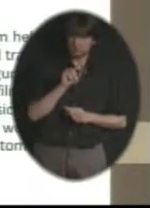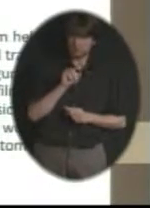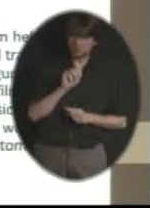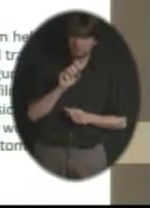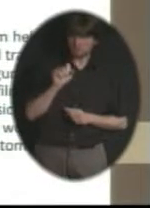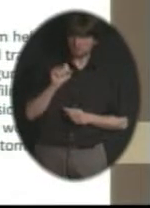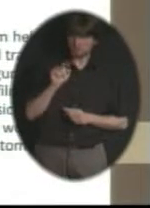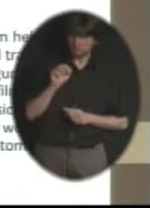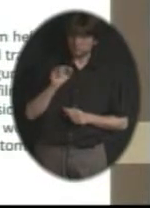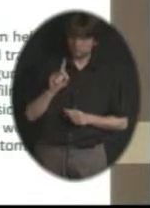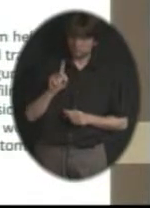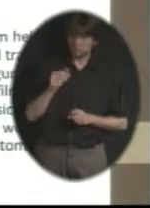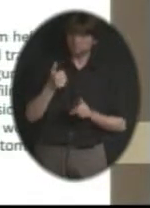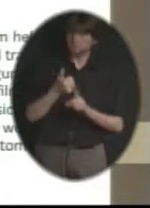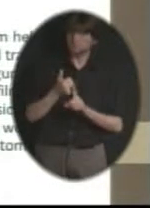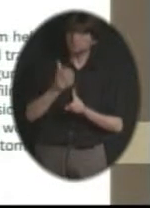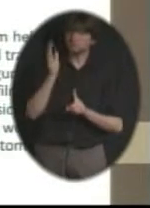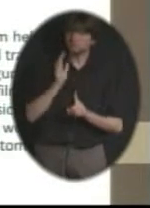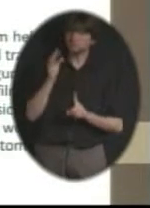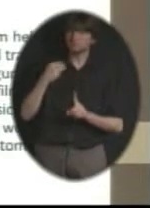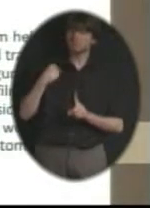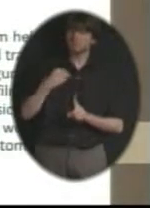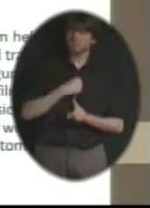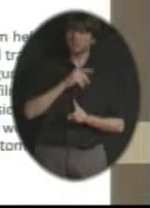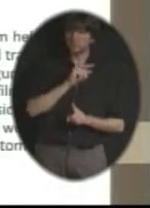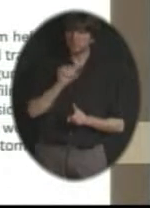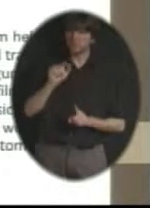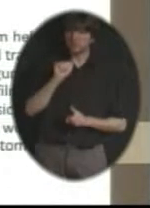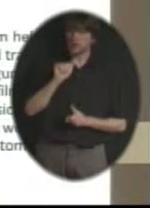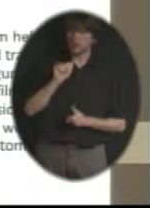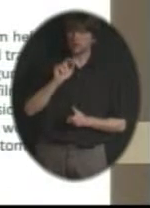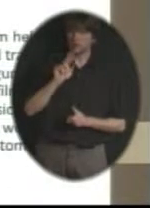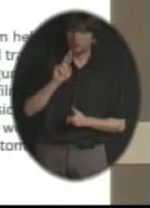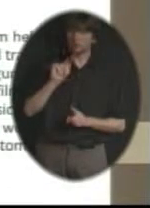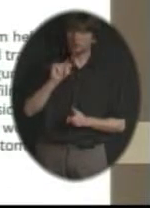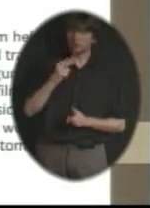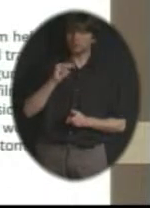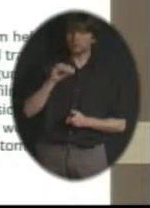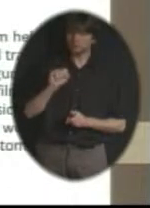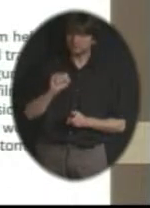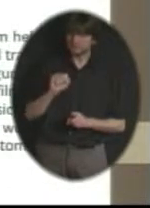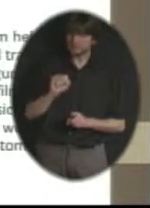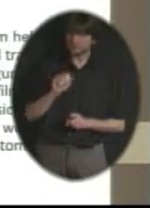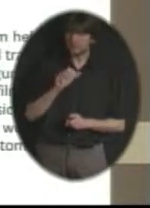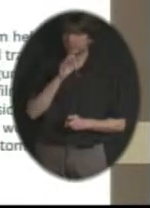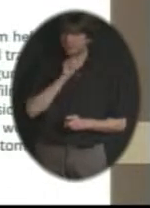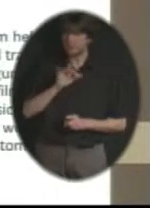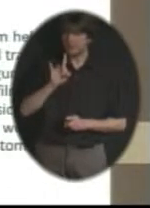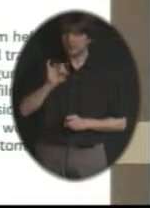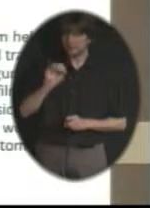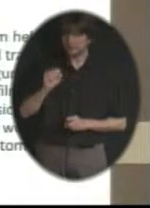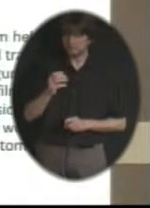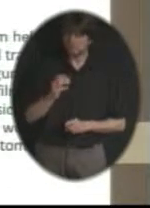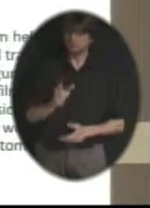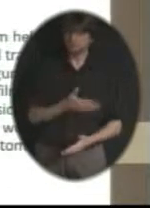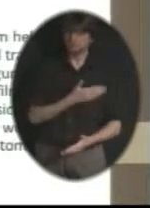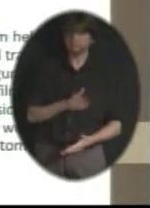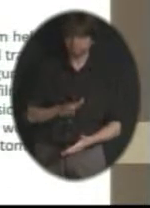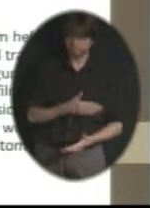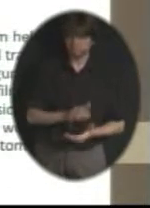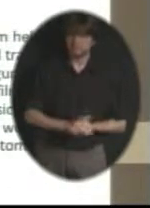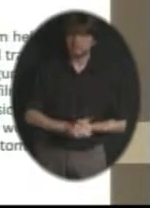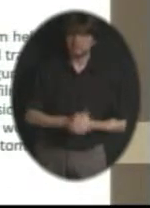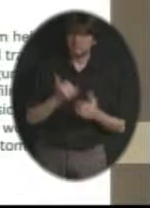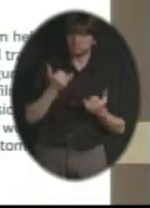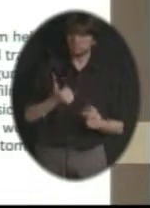Arrhythmics from the 80s. I don't know if anybody remembers that band. He's doing some solo work now, and Brian worked on his